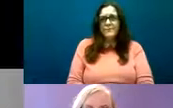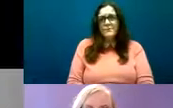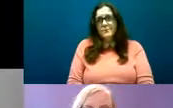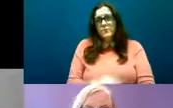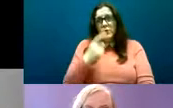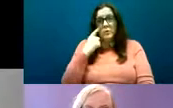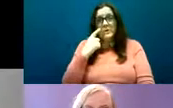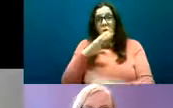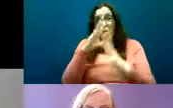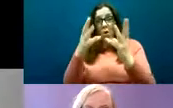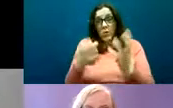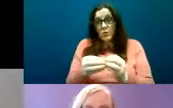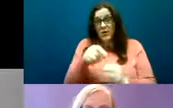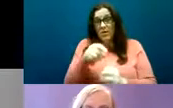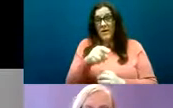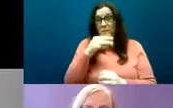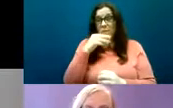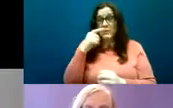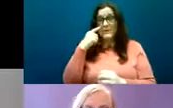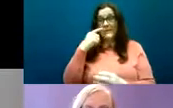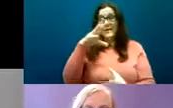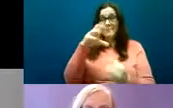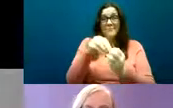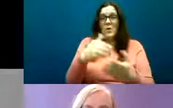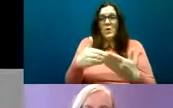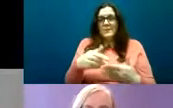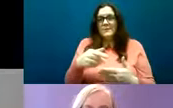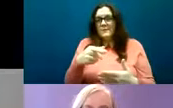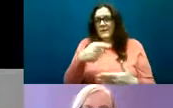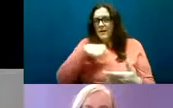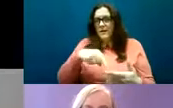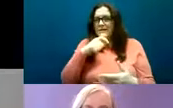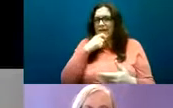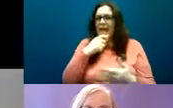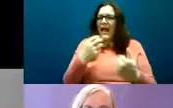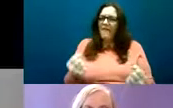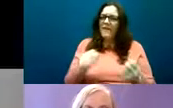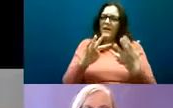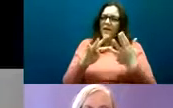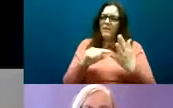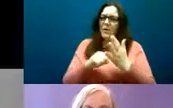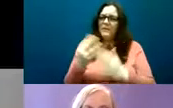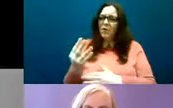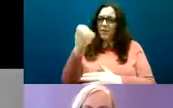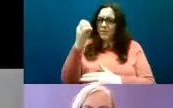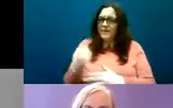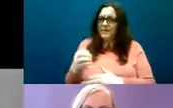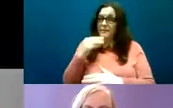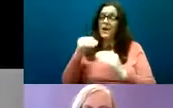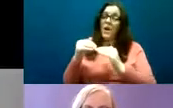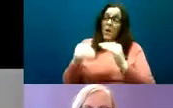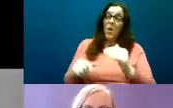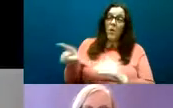of 9.4 is lower than that reported by the Churchyard study in the UK which was 12%